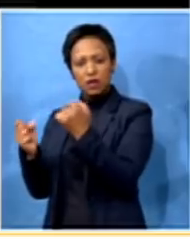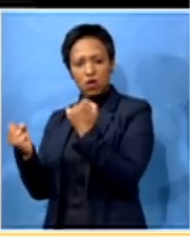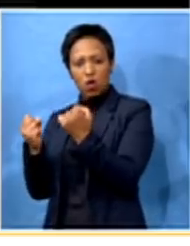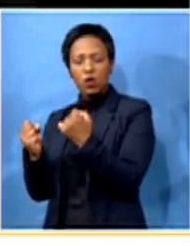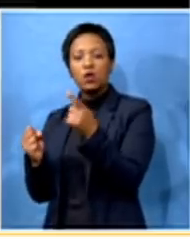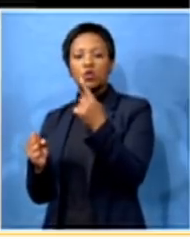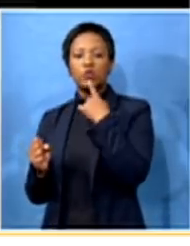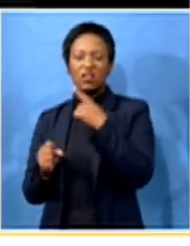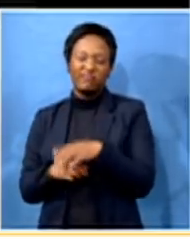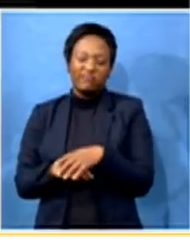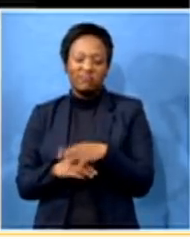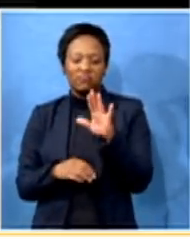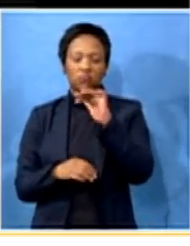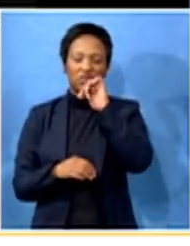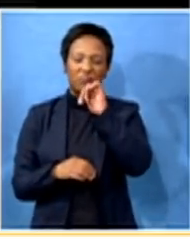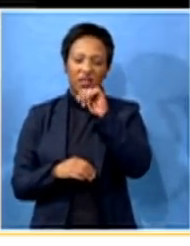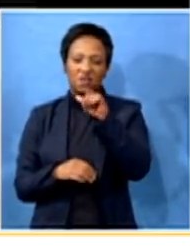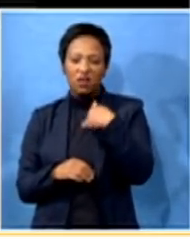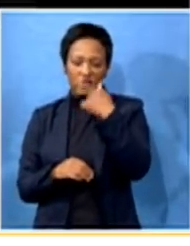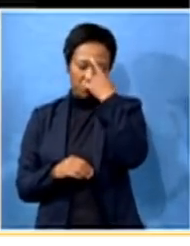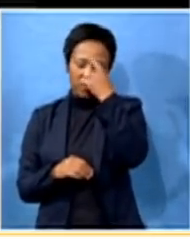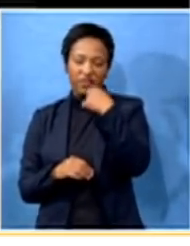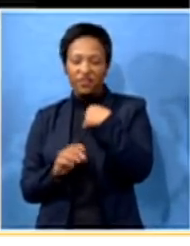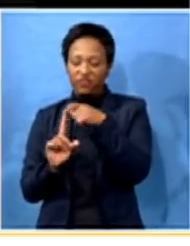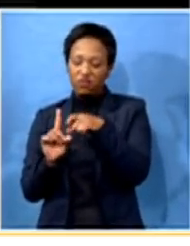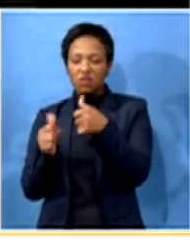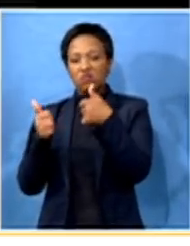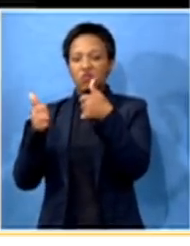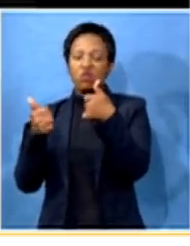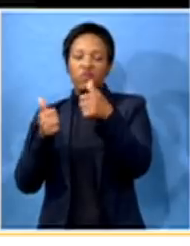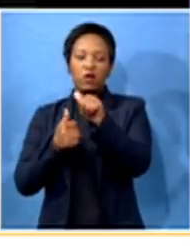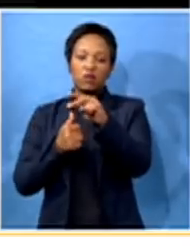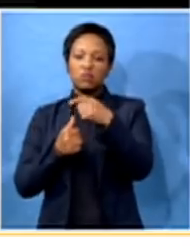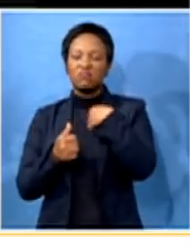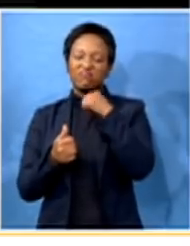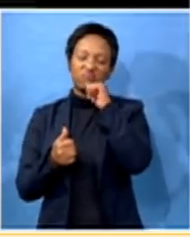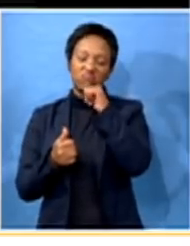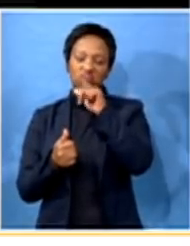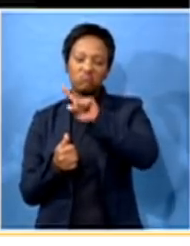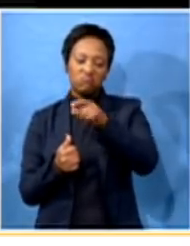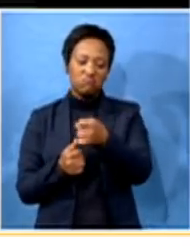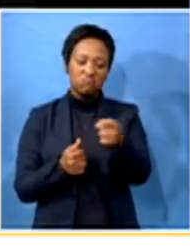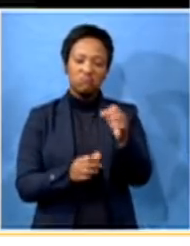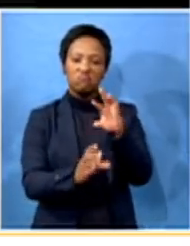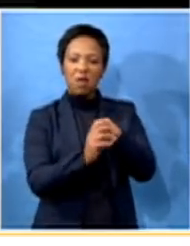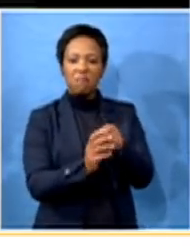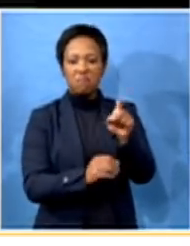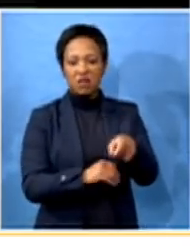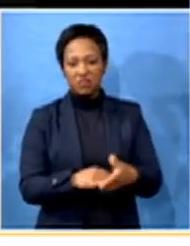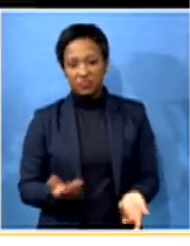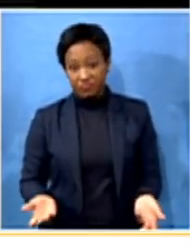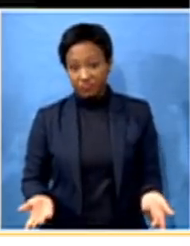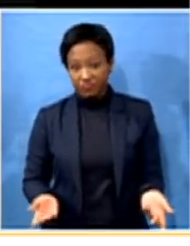well, it doesn't matter. We still believe she is good for the ANC and therefore she should be in a certain position.